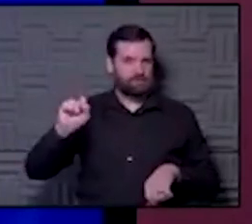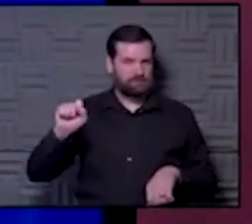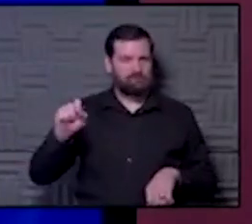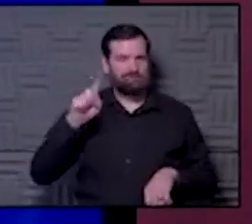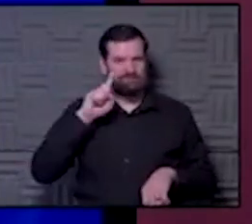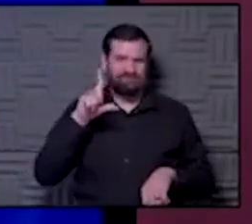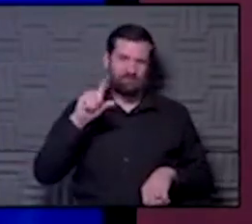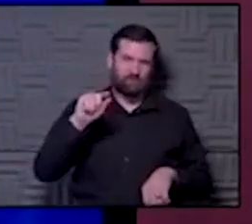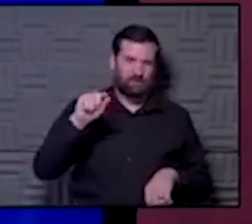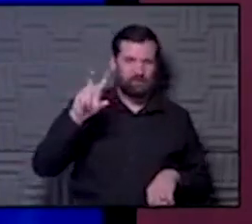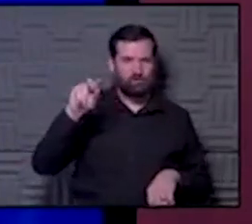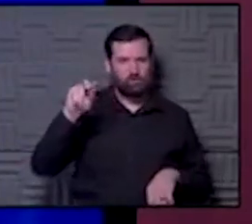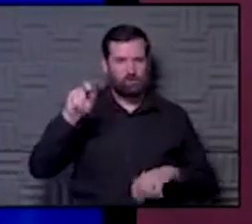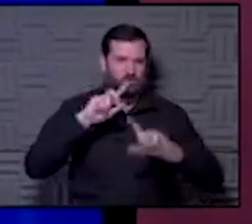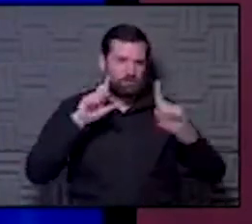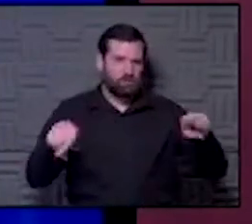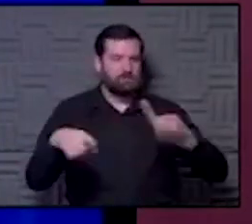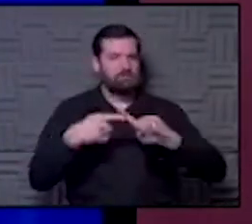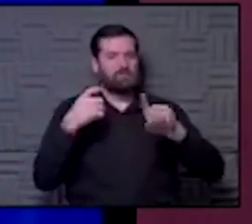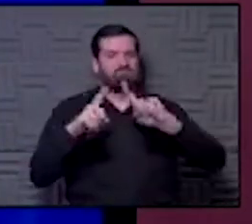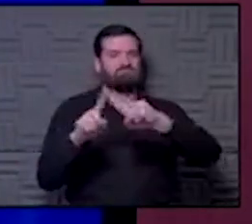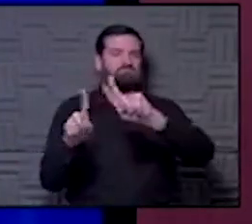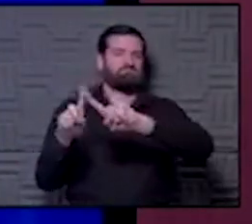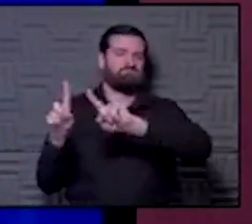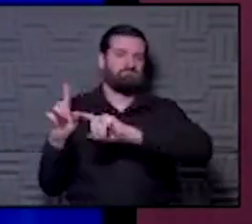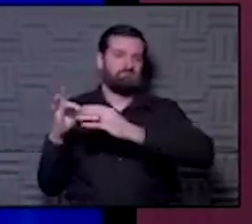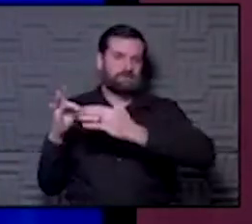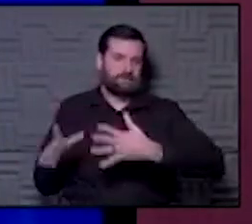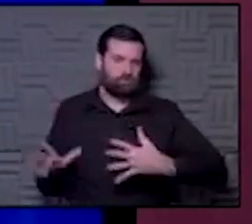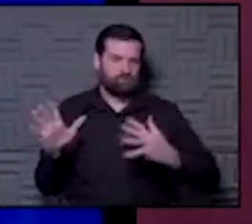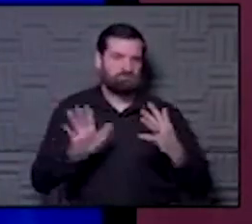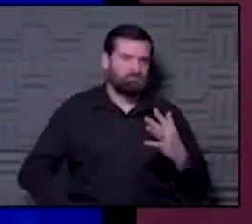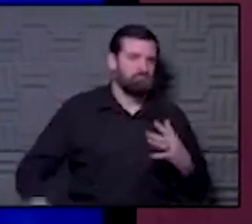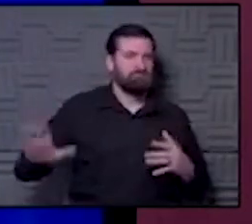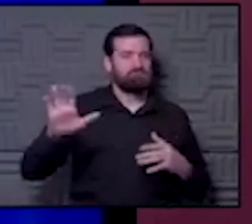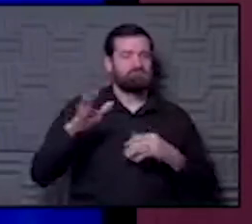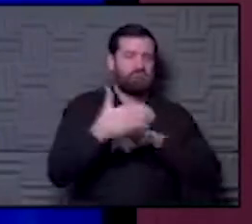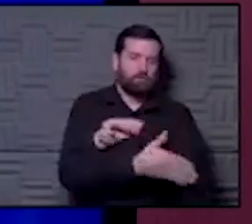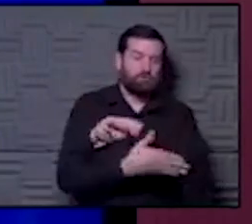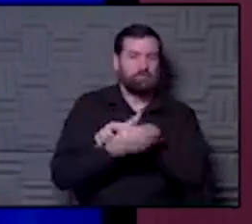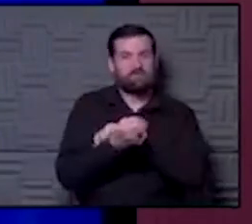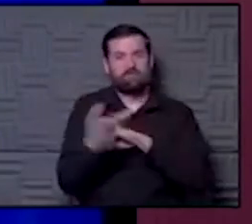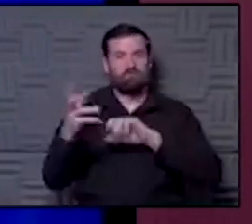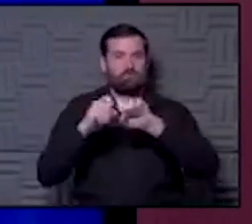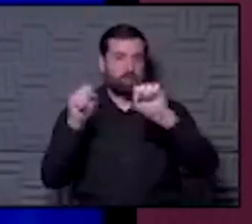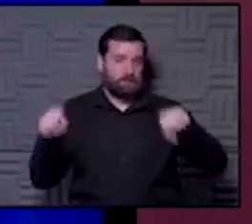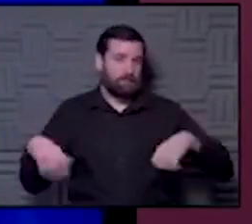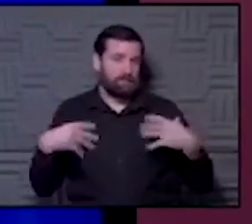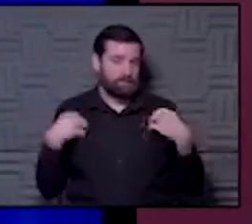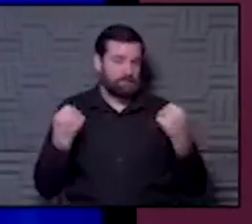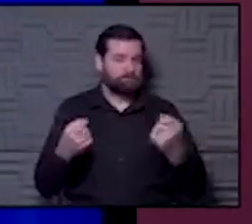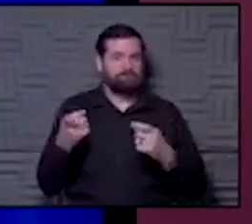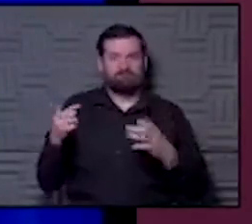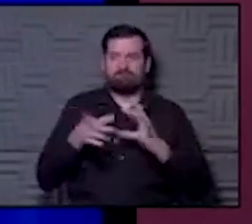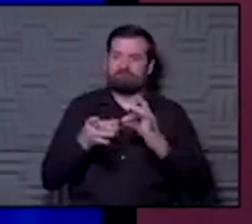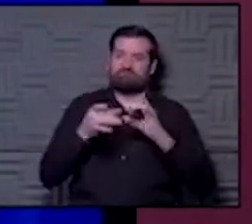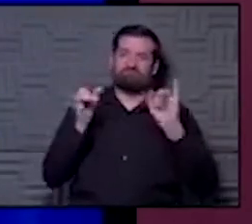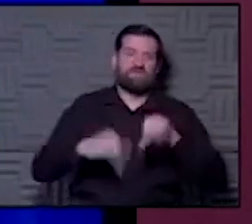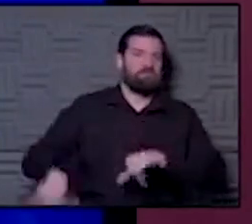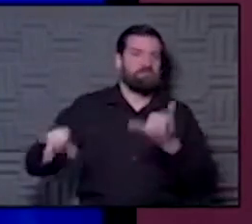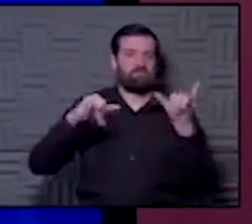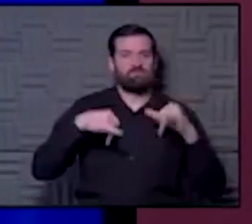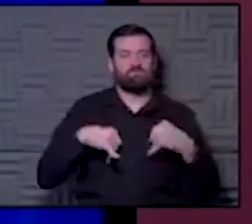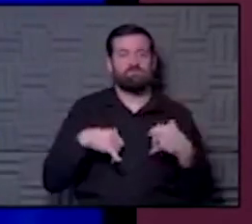think there are 20 or 30 responses from different leaders around the country in multiple different health systems. And they all were saying the same thing.